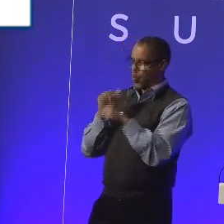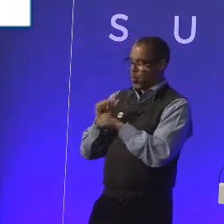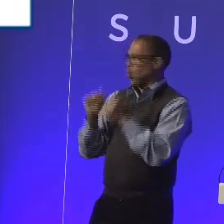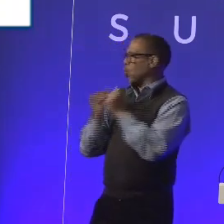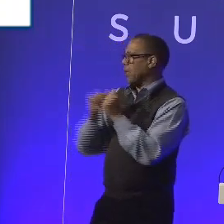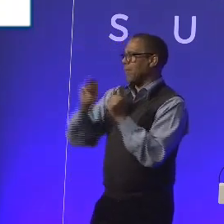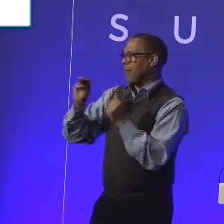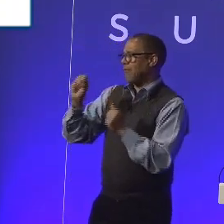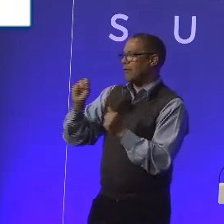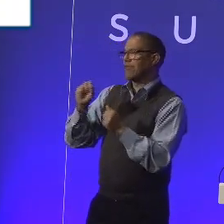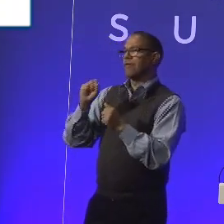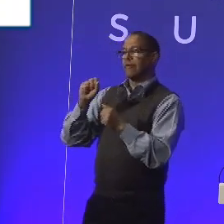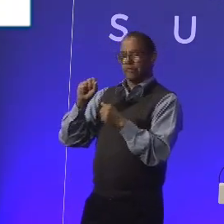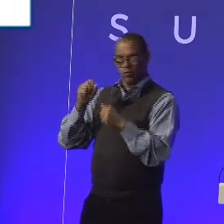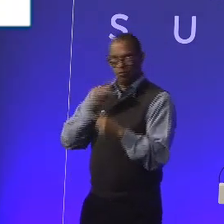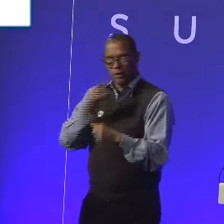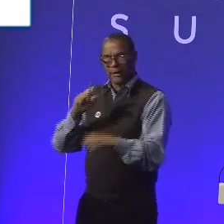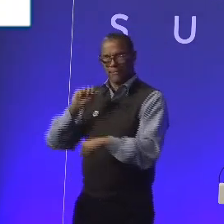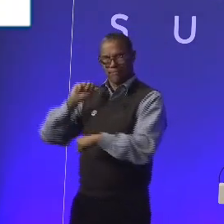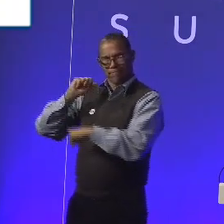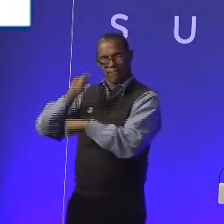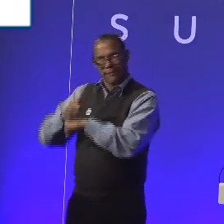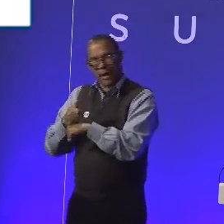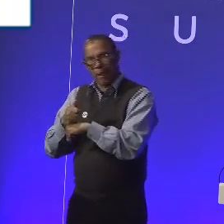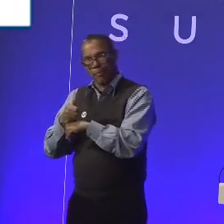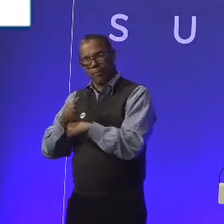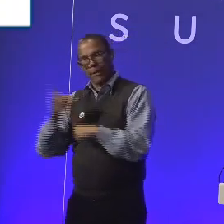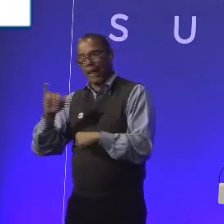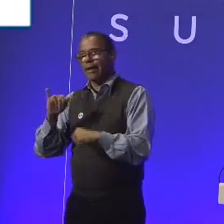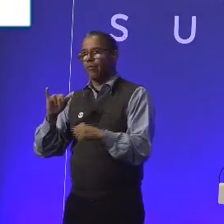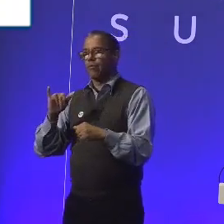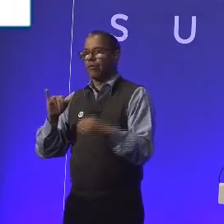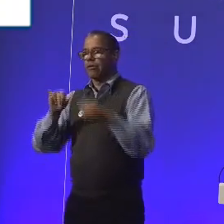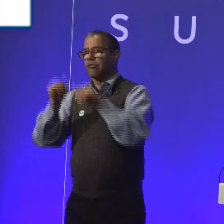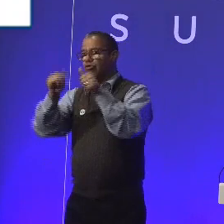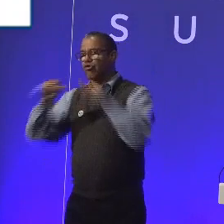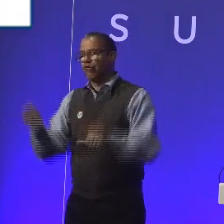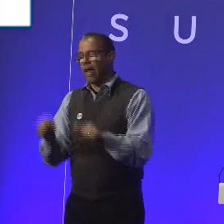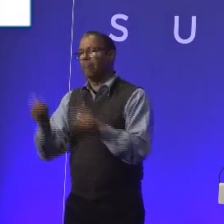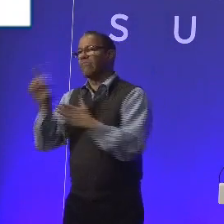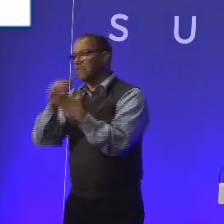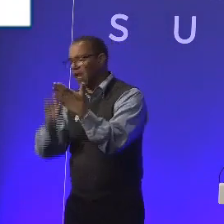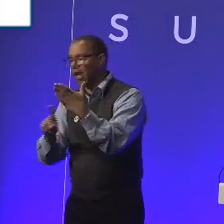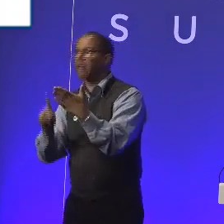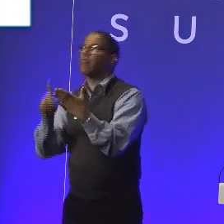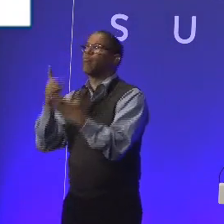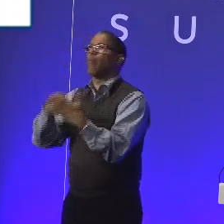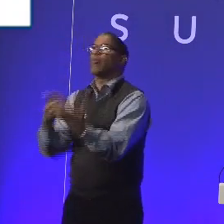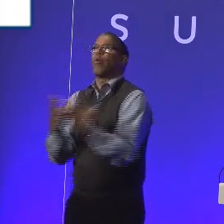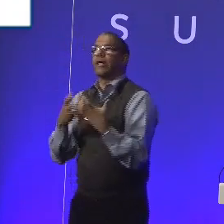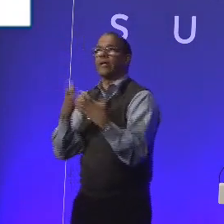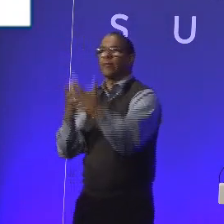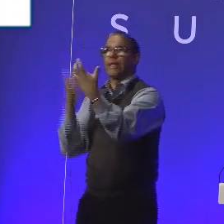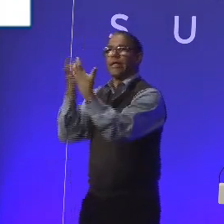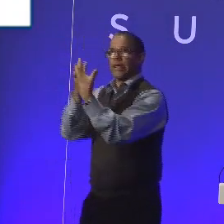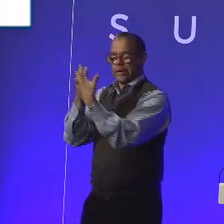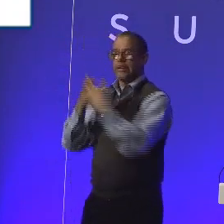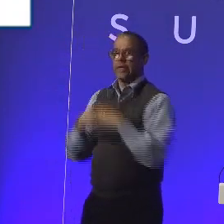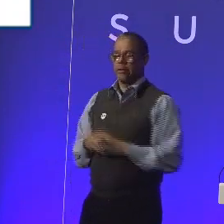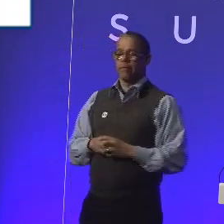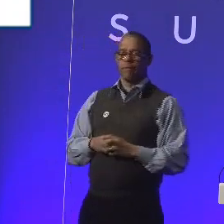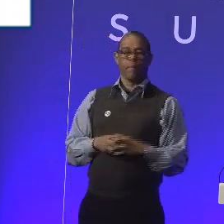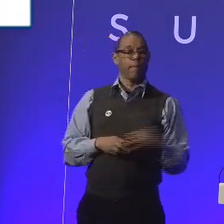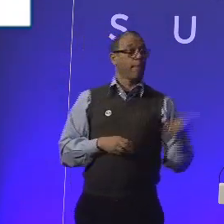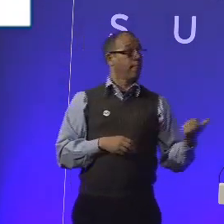reshape it. So it was, if you like, our own, and it was in the way that we actually wanted it to be. So within